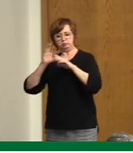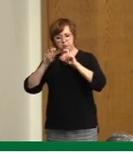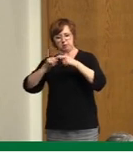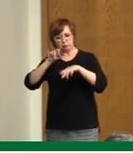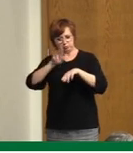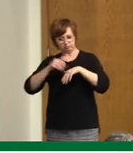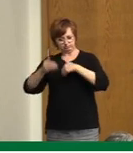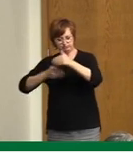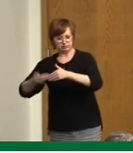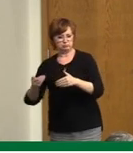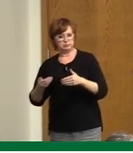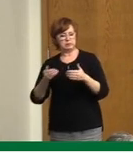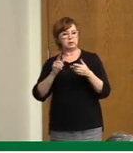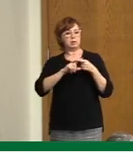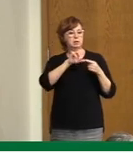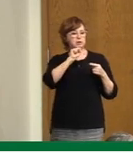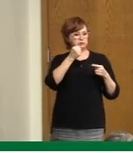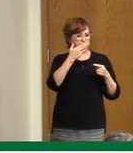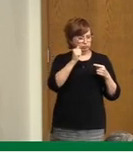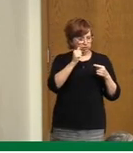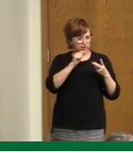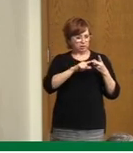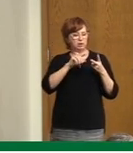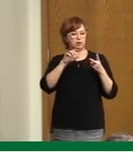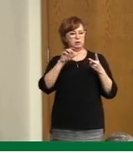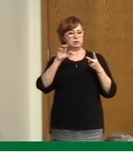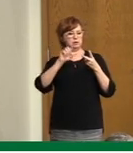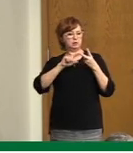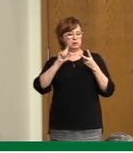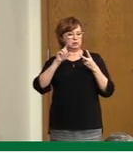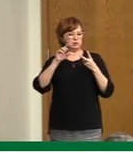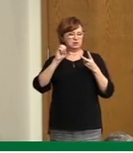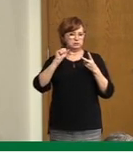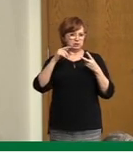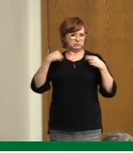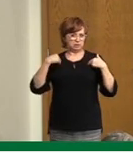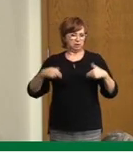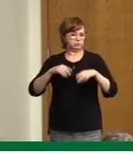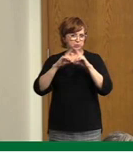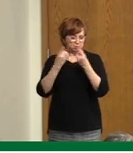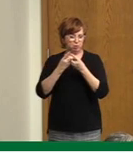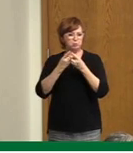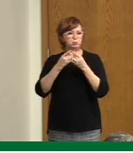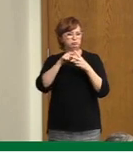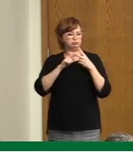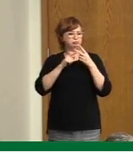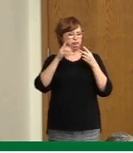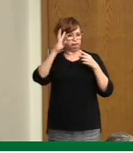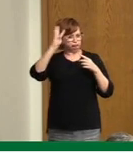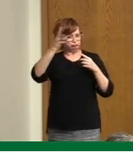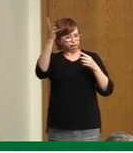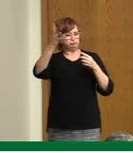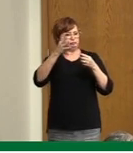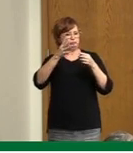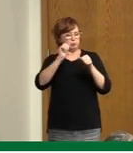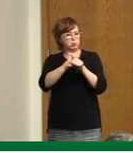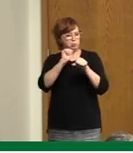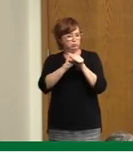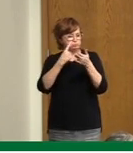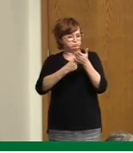getting ready to deliver this vaccine. They will have a more detailed presentation on that plan sometime next week.